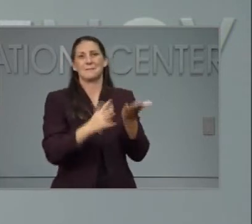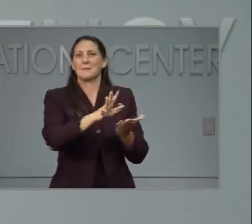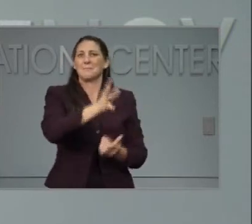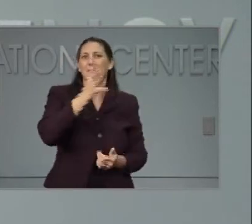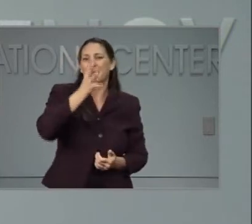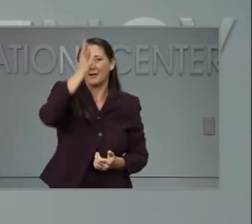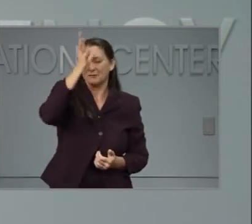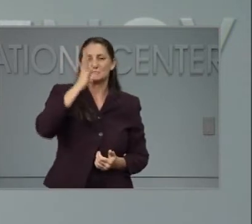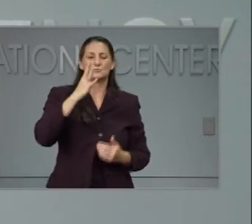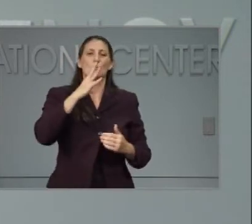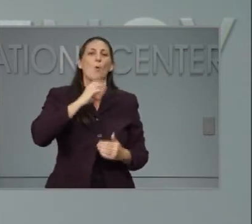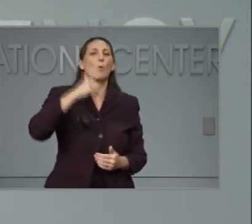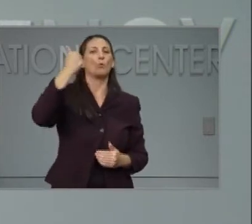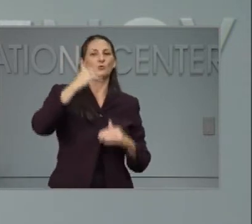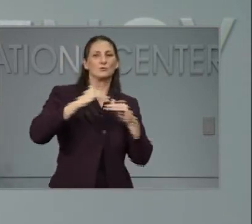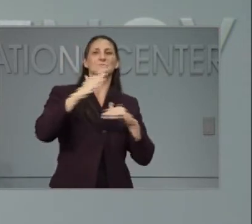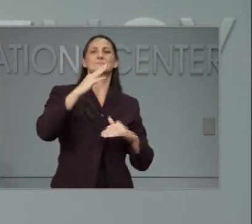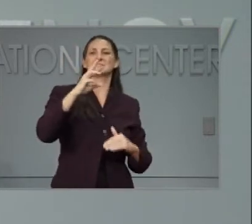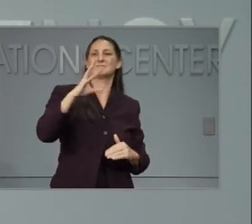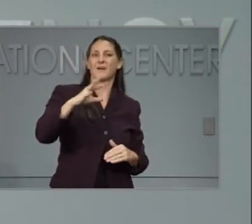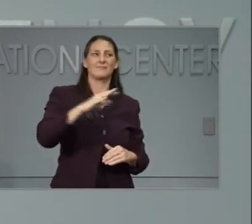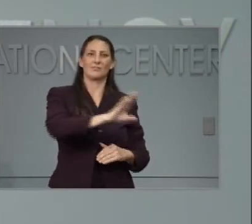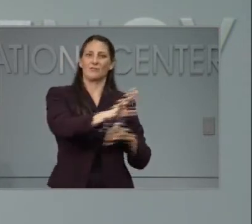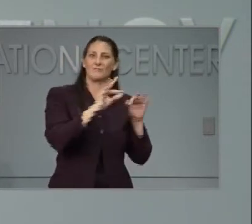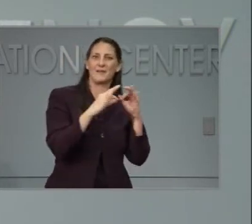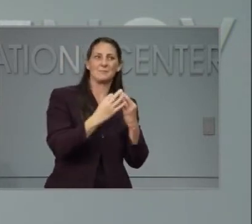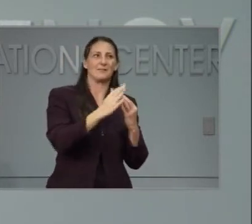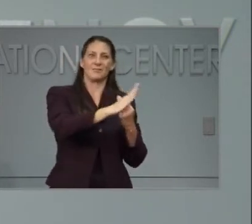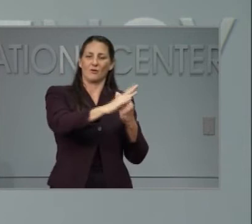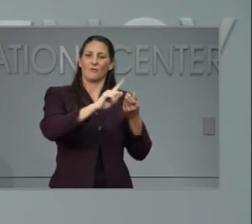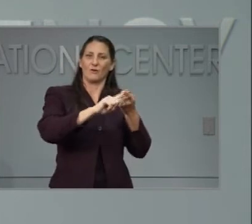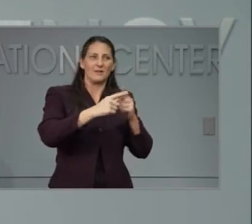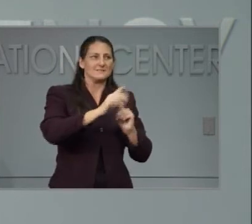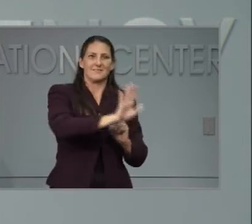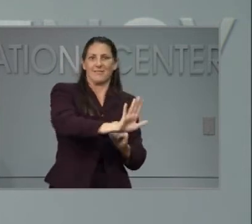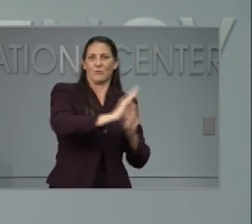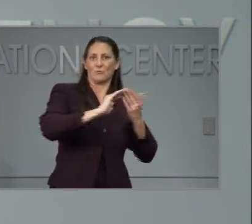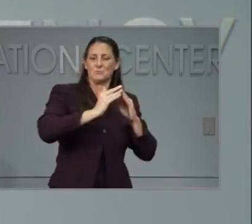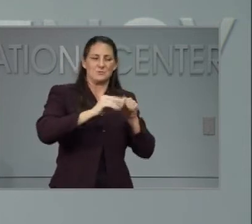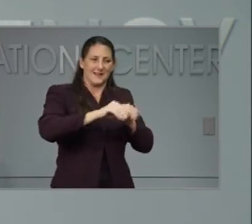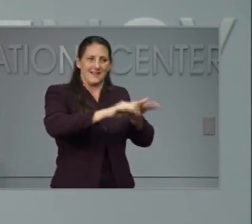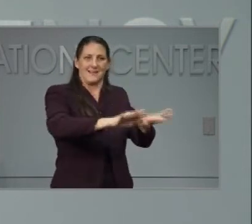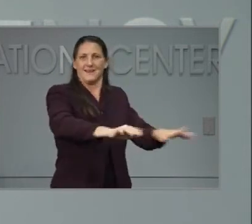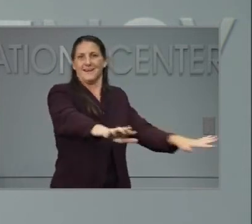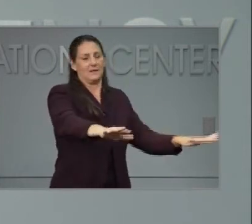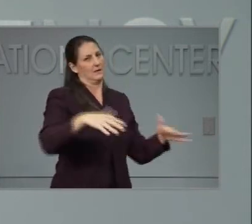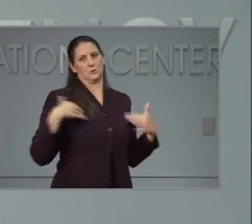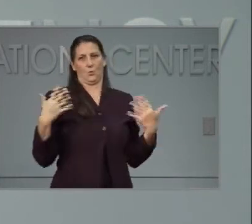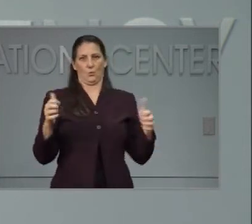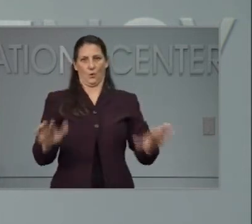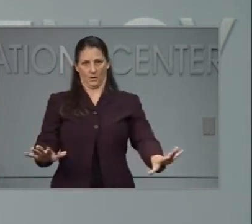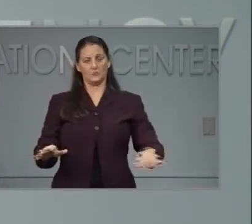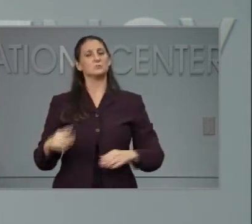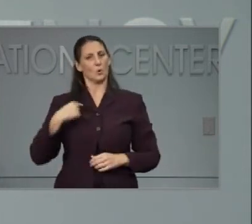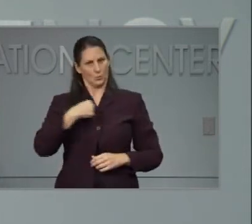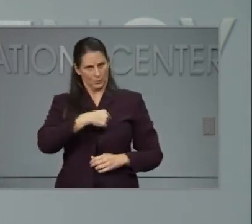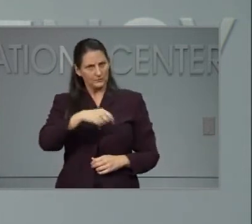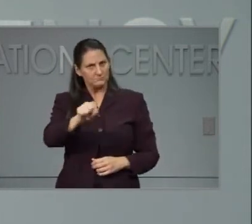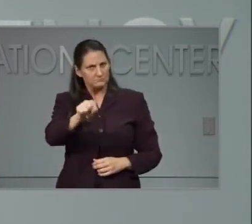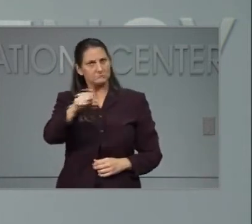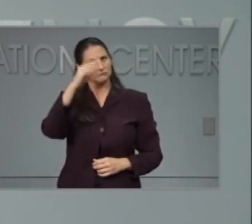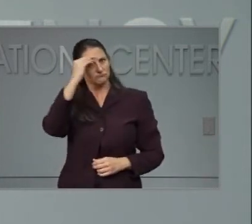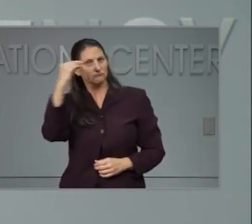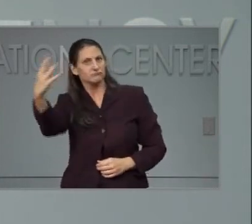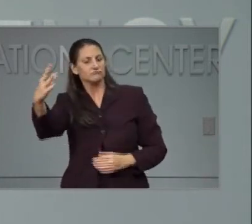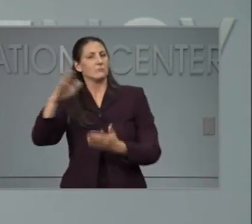community sick. So we are very much in line with the guidance that was articulated about wanting to keep students who are positive positive